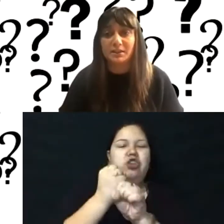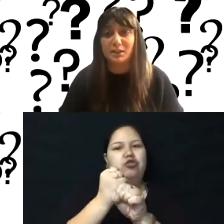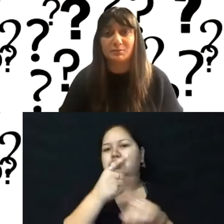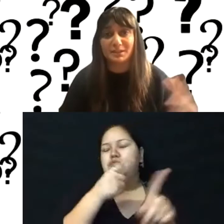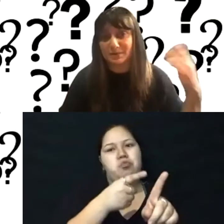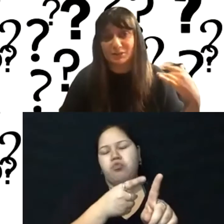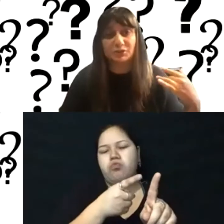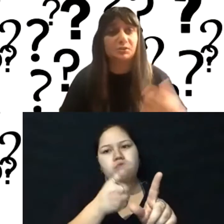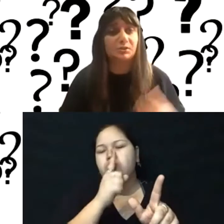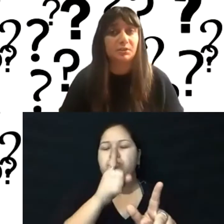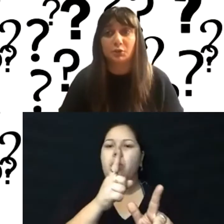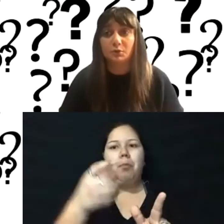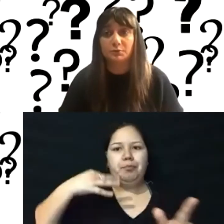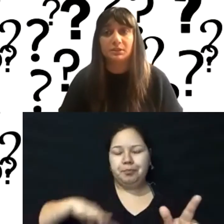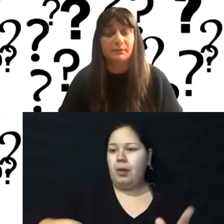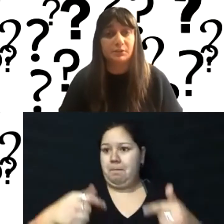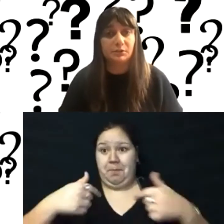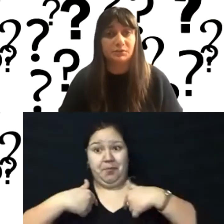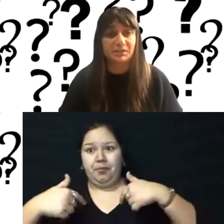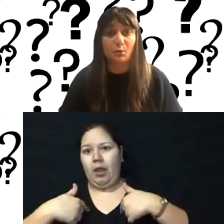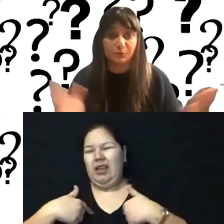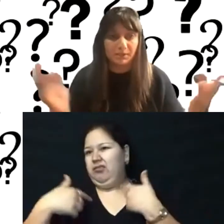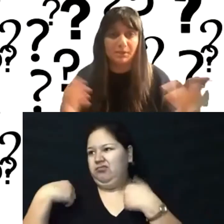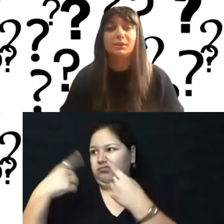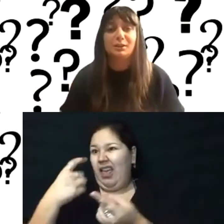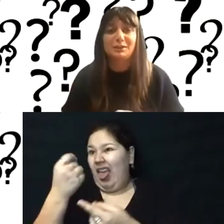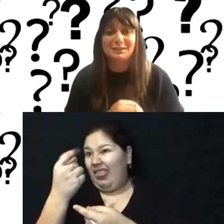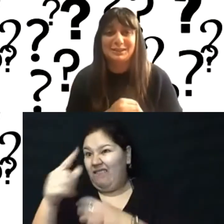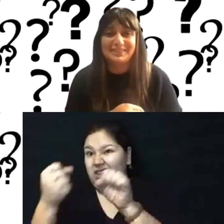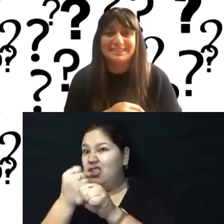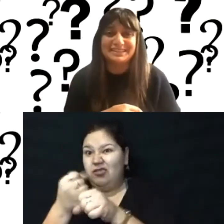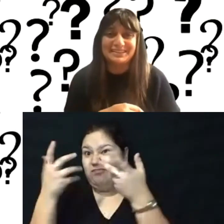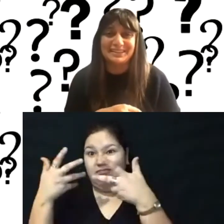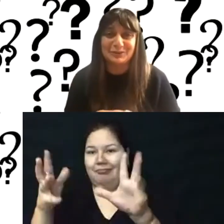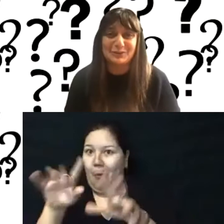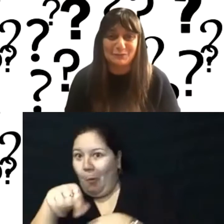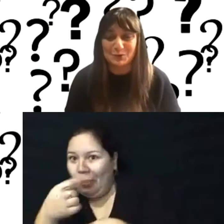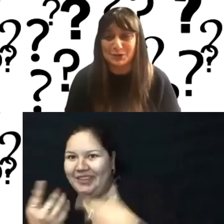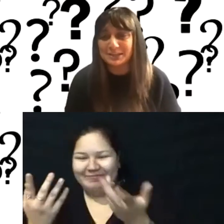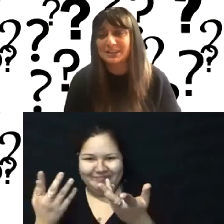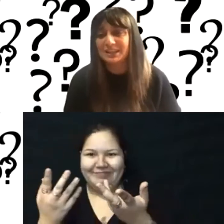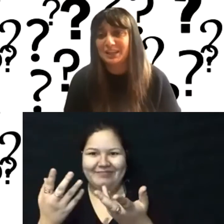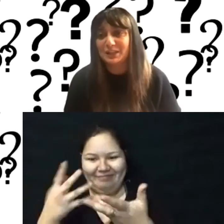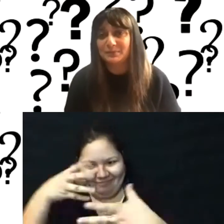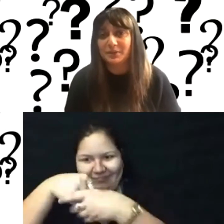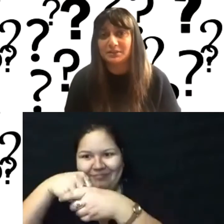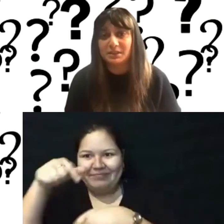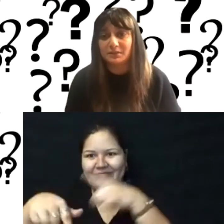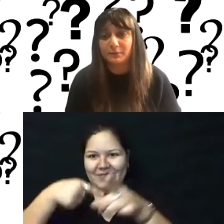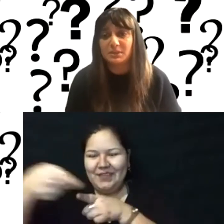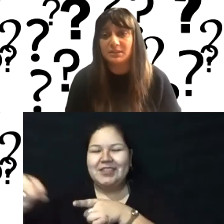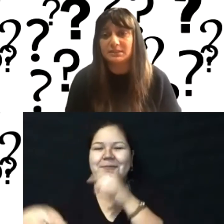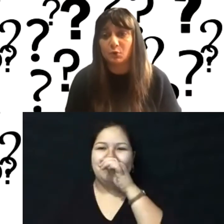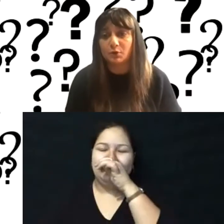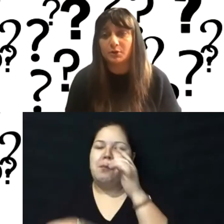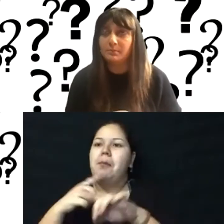and I am, as I mentioned, uh, you know, only 11 years in only, uh, into this, uh, area of work. Um, but, uh,